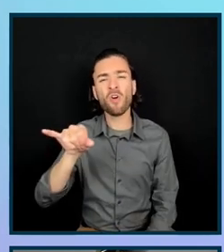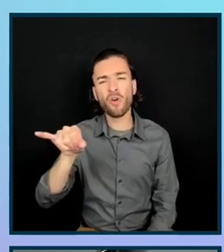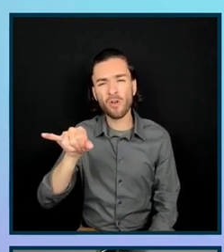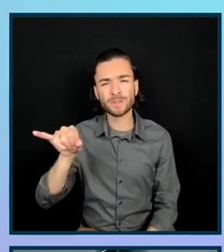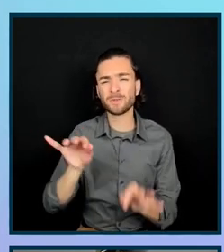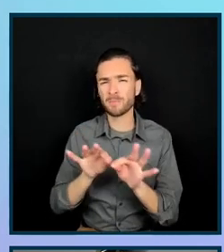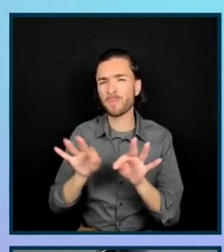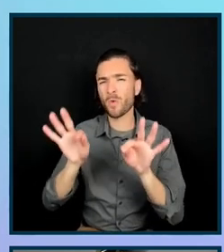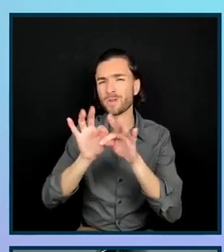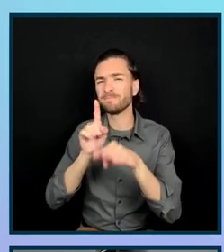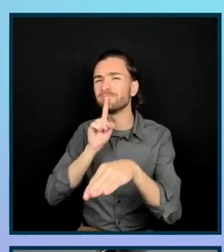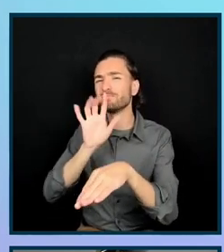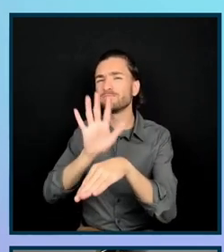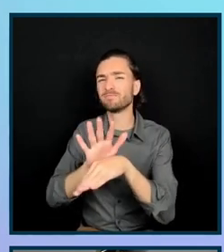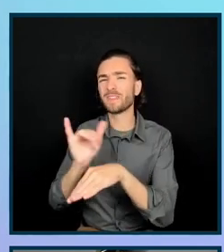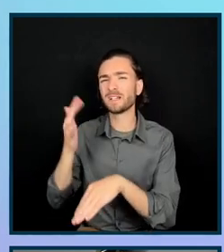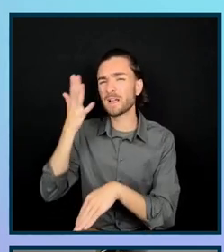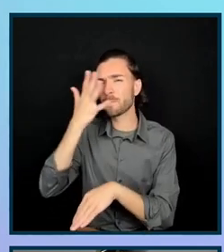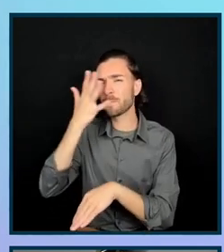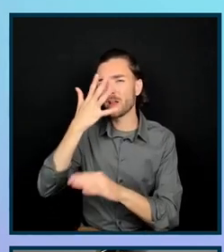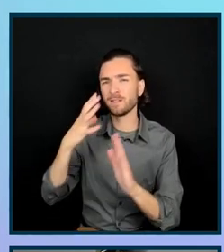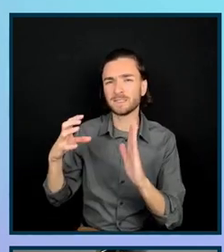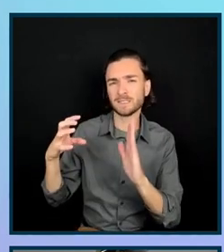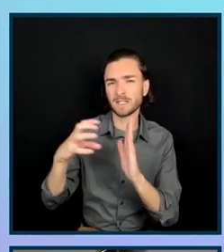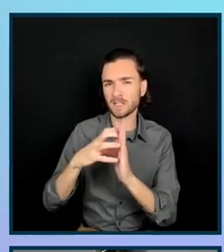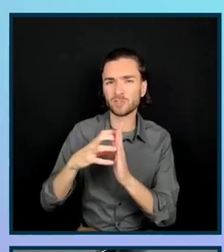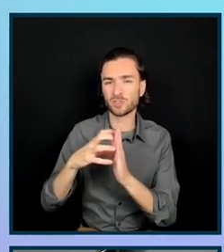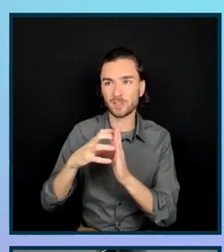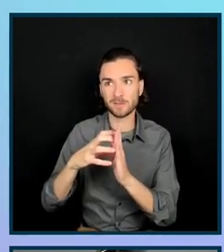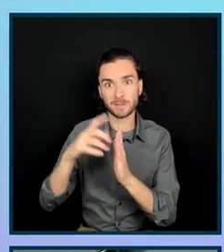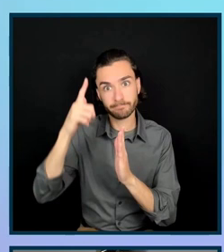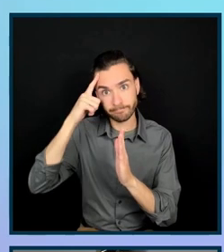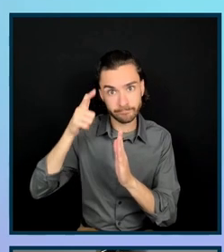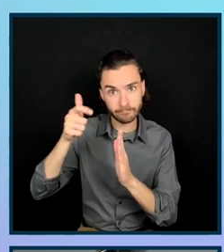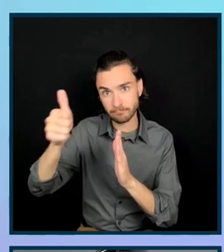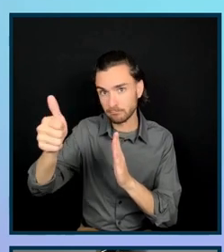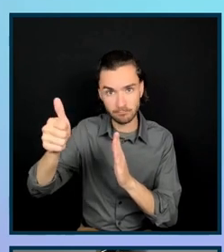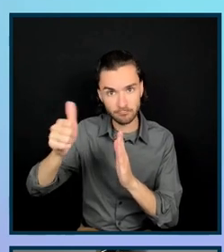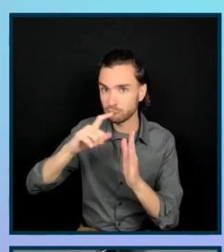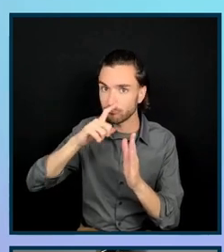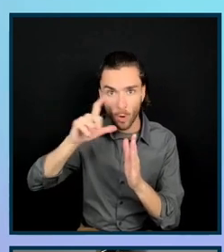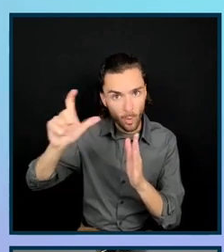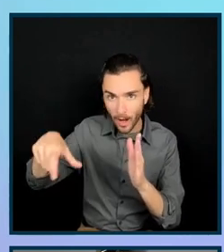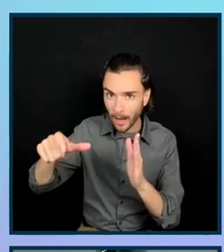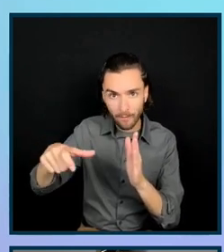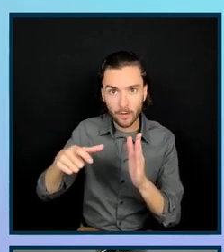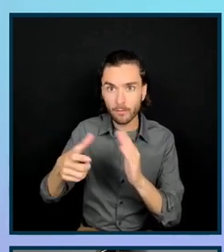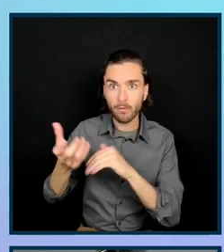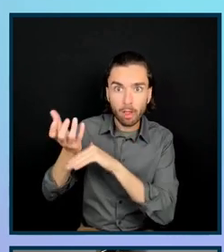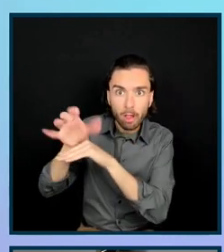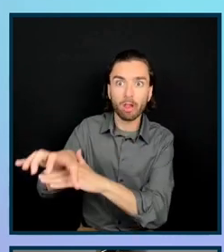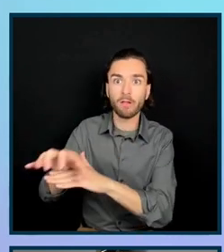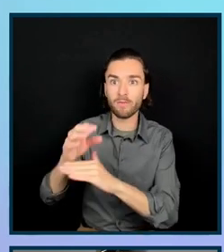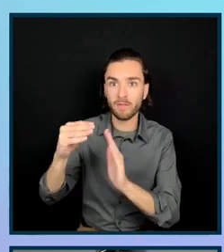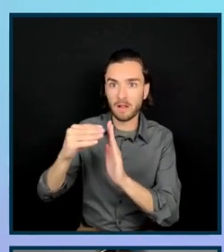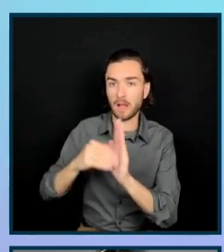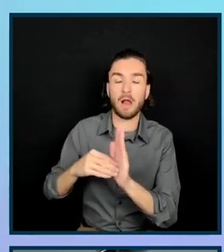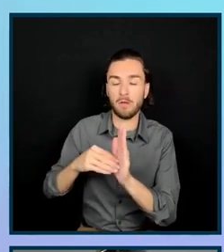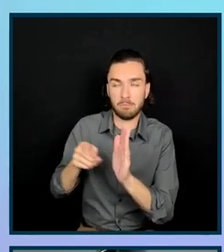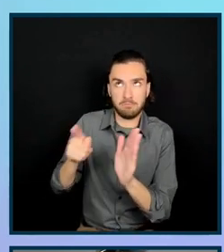that the demographic section is known to be optional. No one has to share this information if they don't want to.